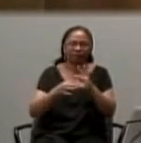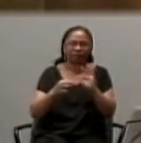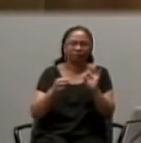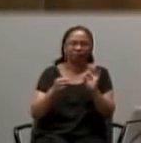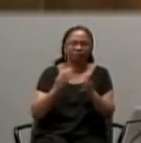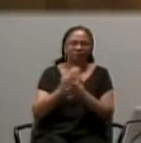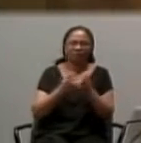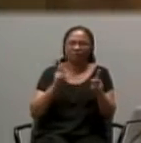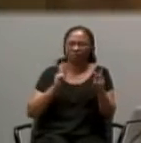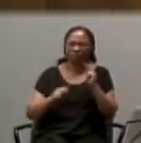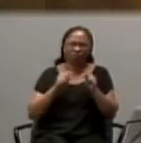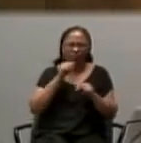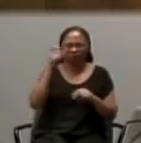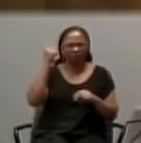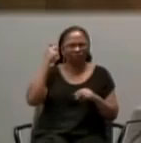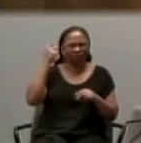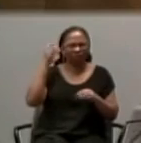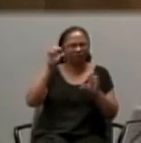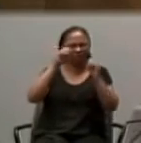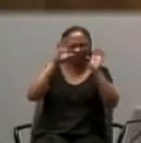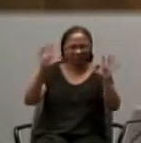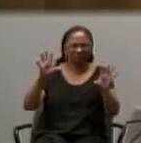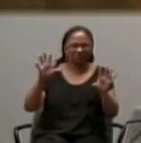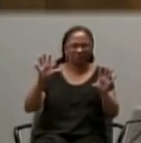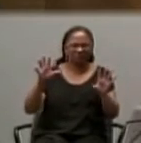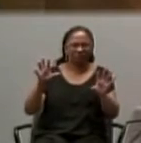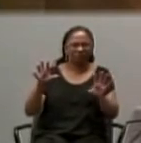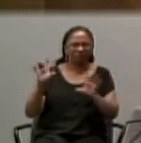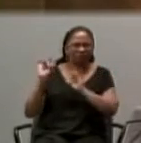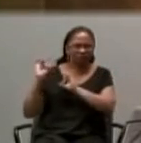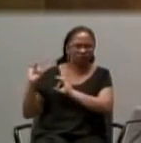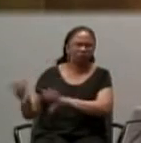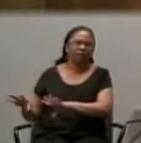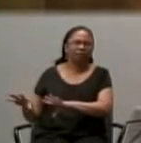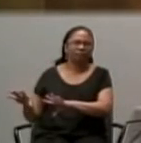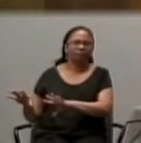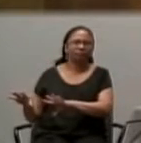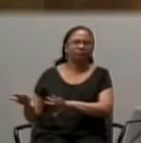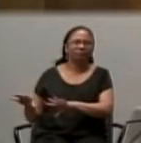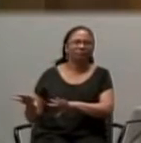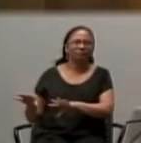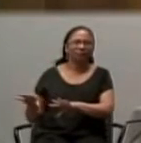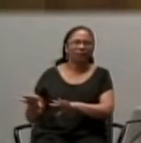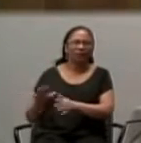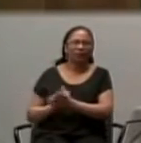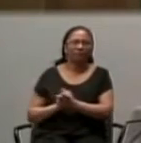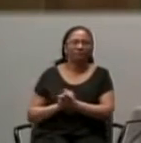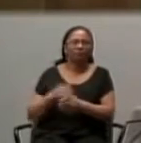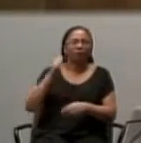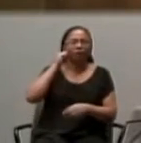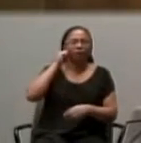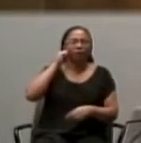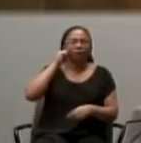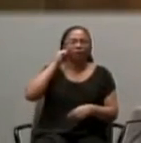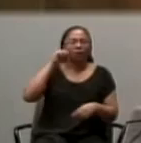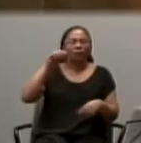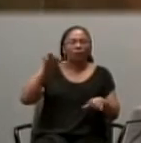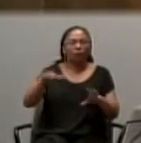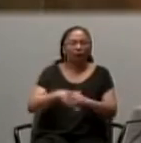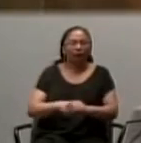people to rebel. Wives should regard their husbands as they regard the Lord.